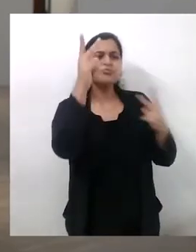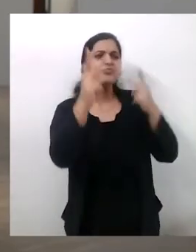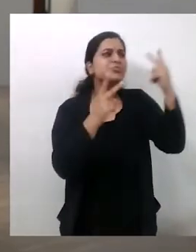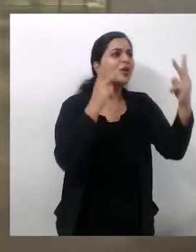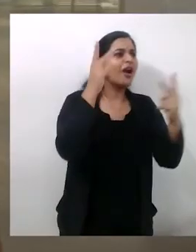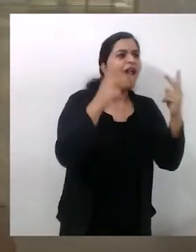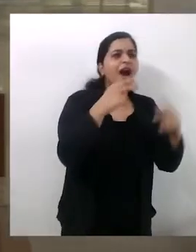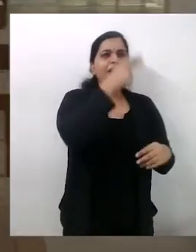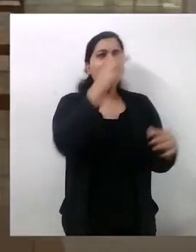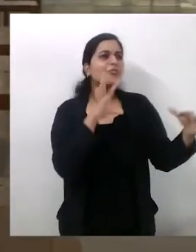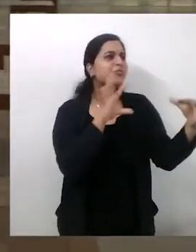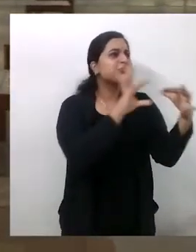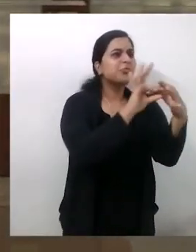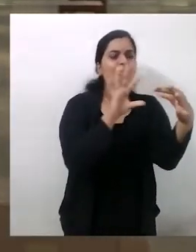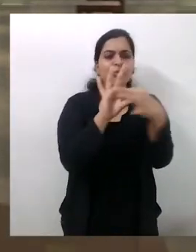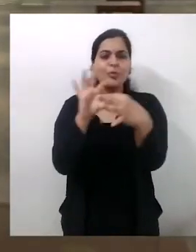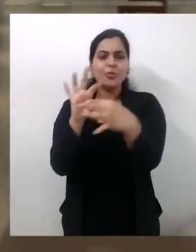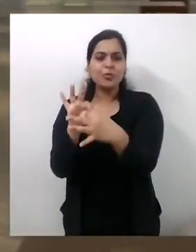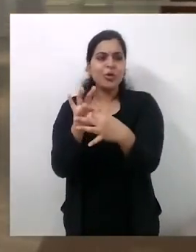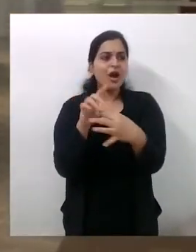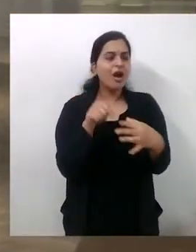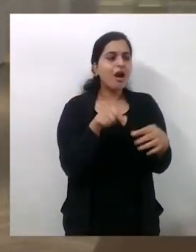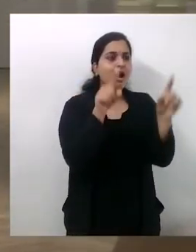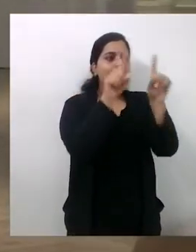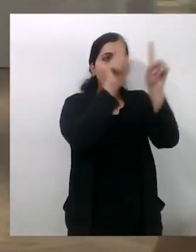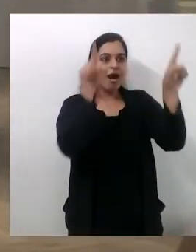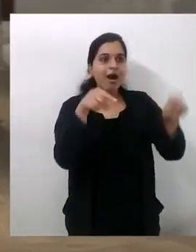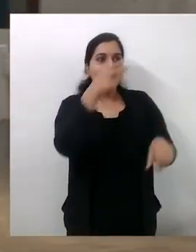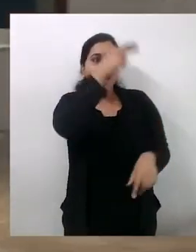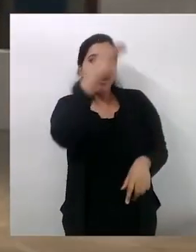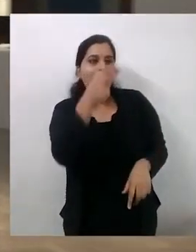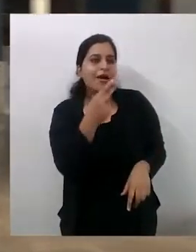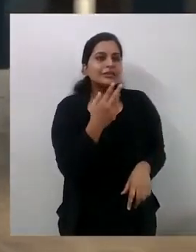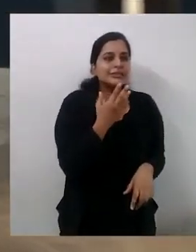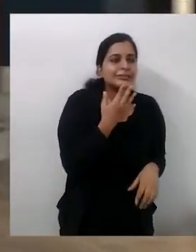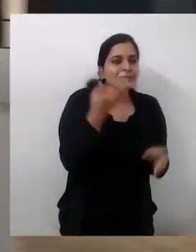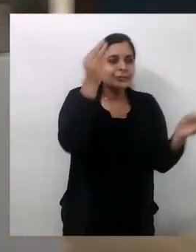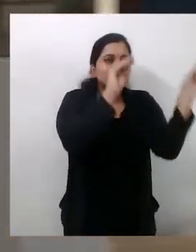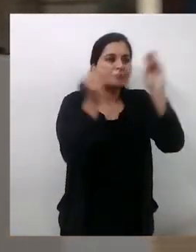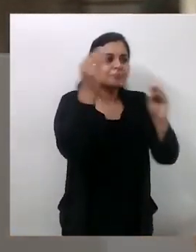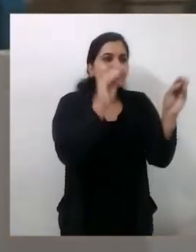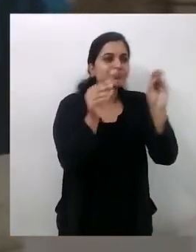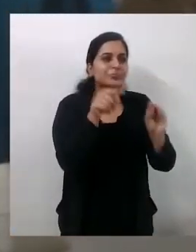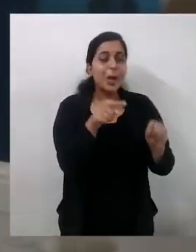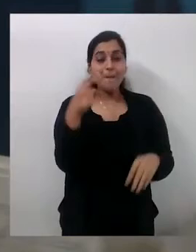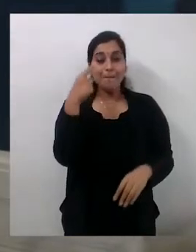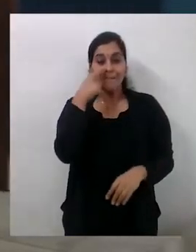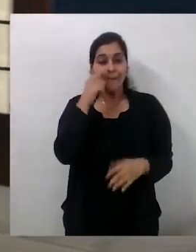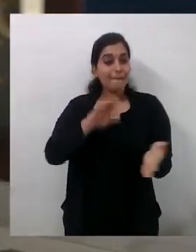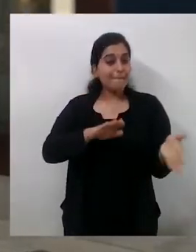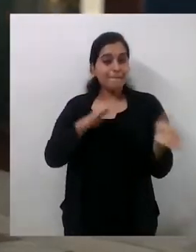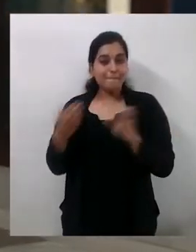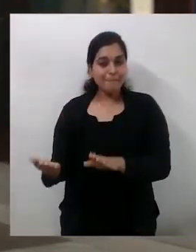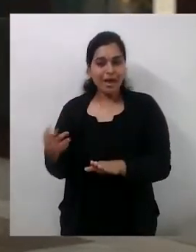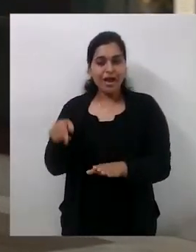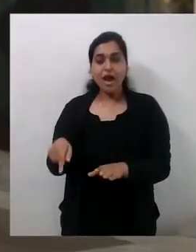with South Asian art informed her own aesthetic exploration of light and colour. After Nicholson's death, the